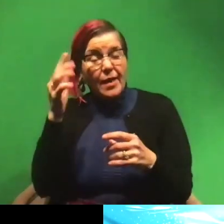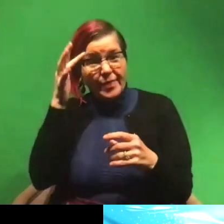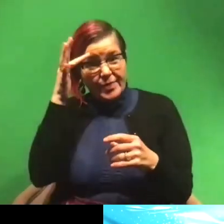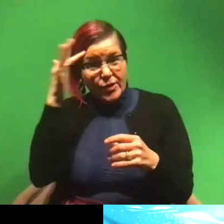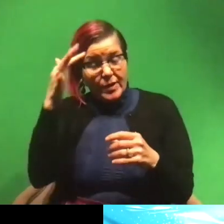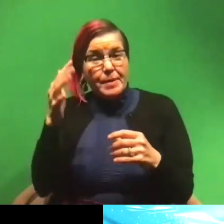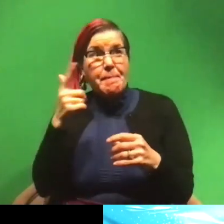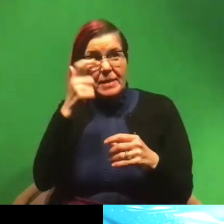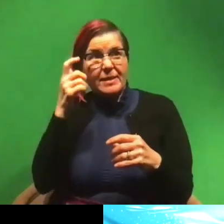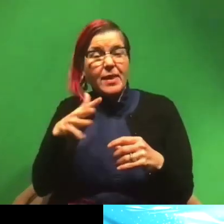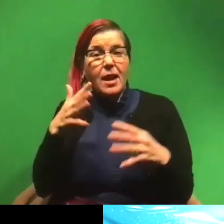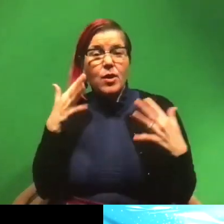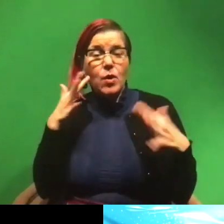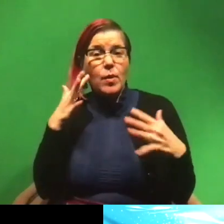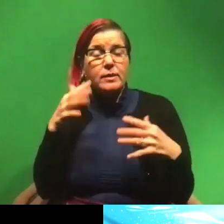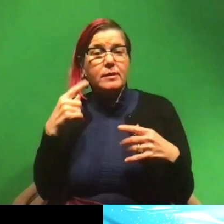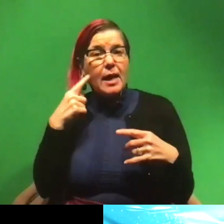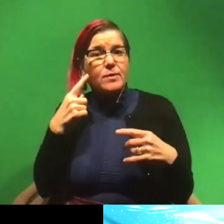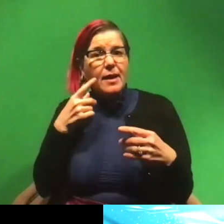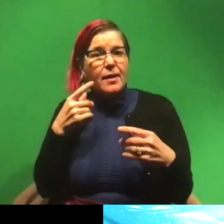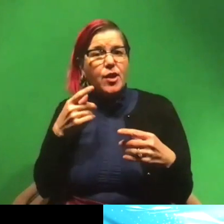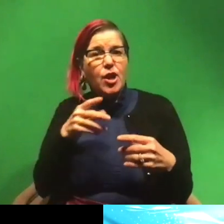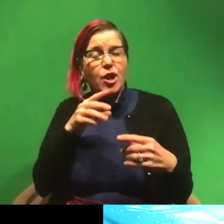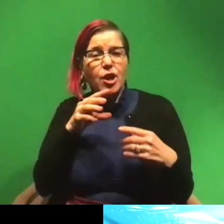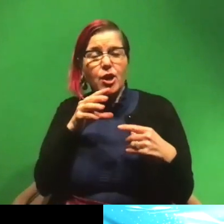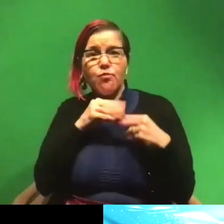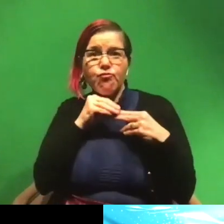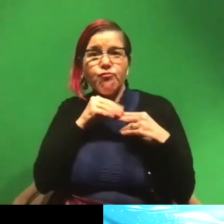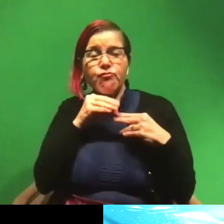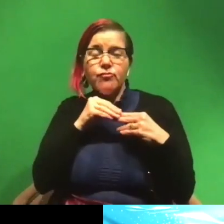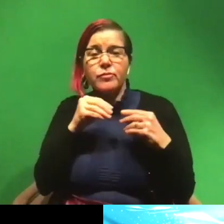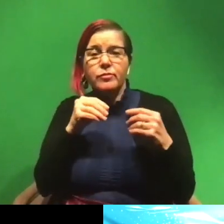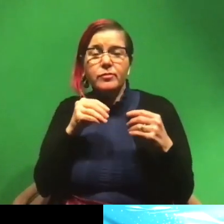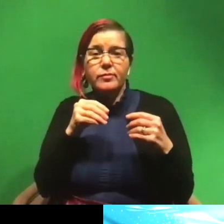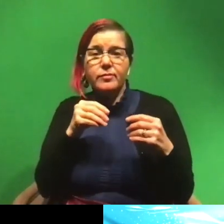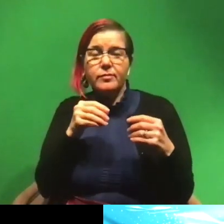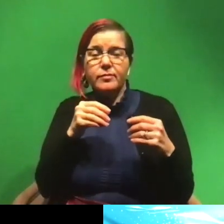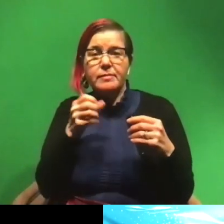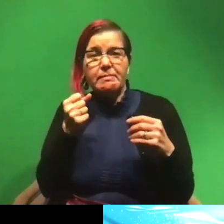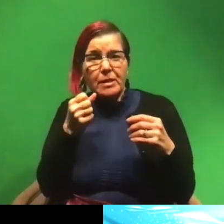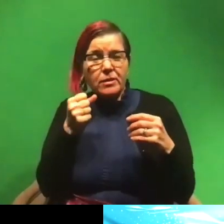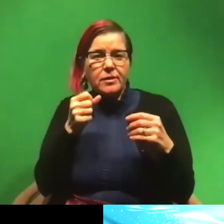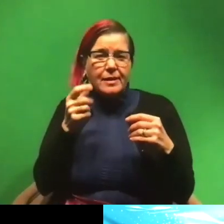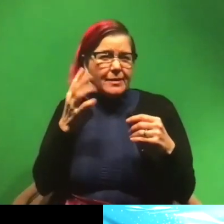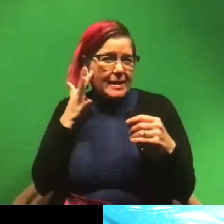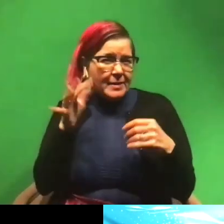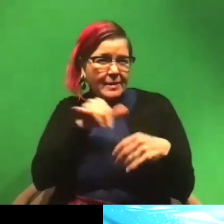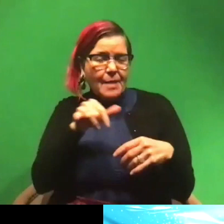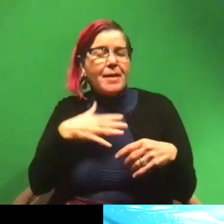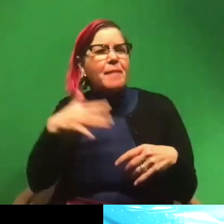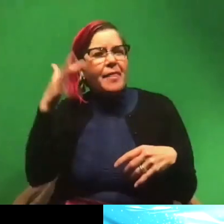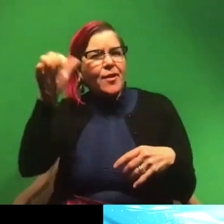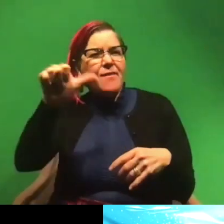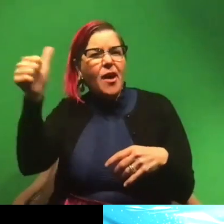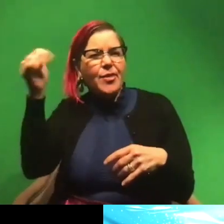that because of that, it sounds like they're nursing. Uh, and that's the, that's a theory that I think makes the most sense. There's a couple of different other